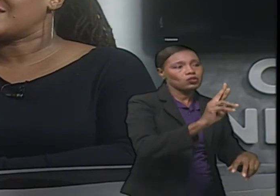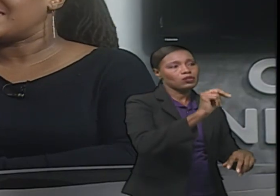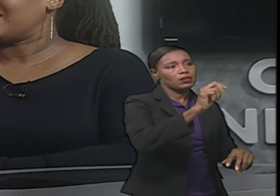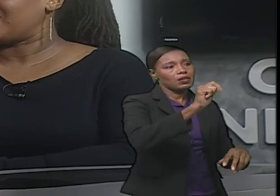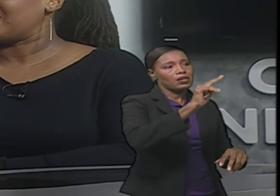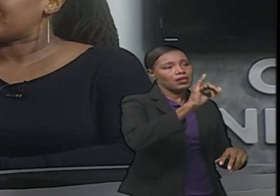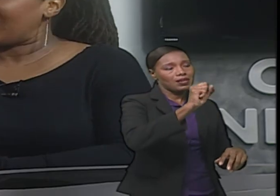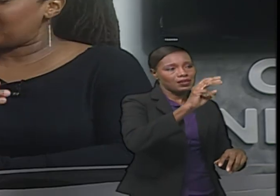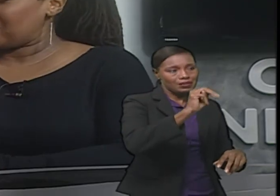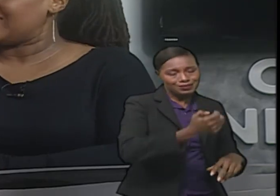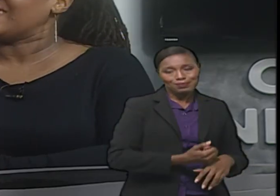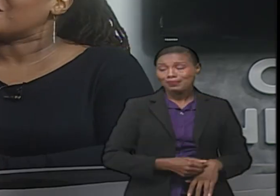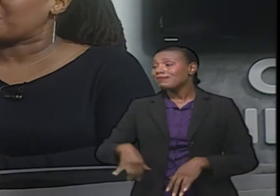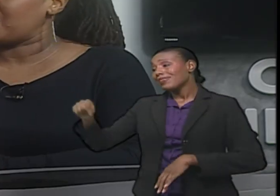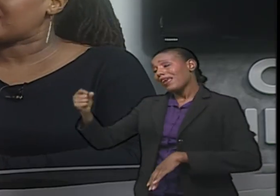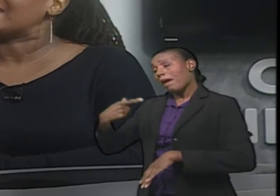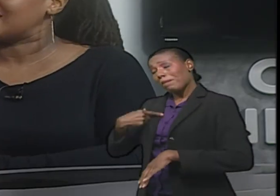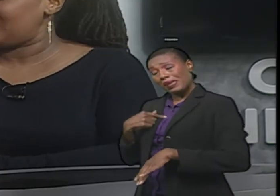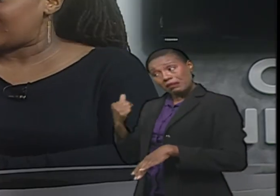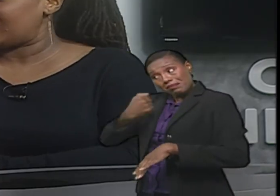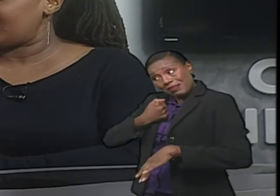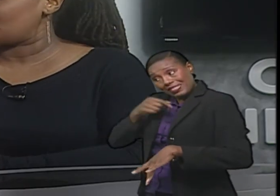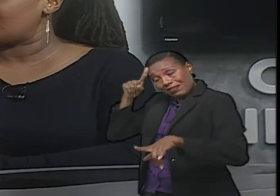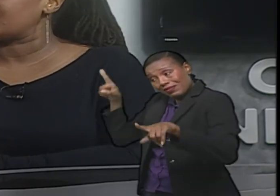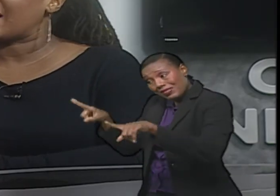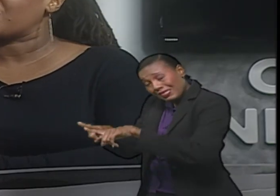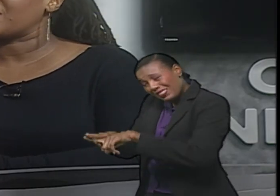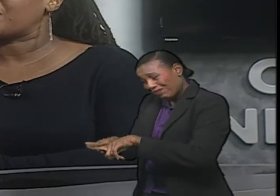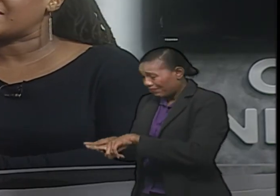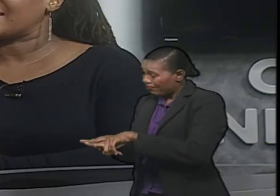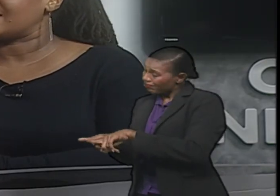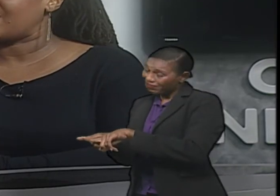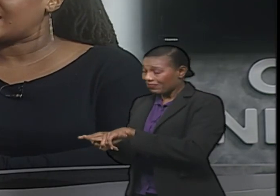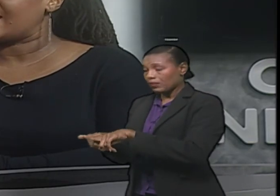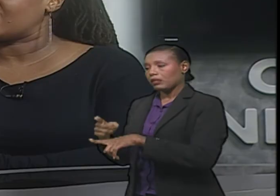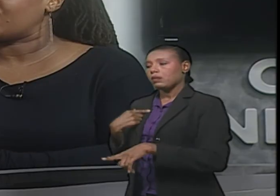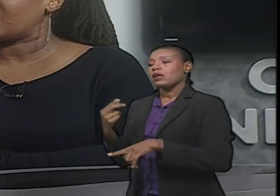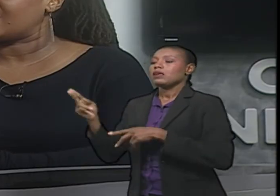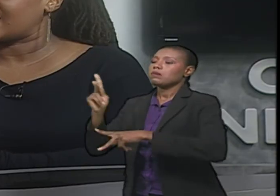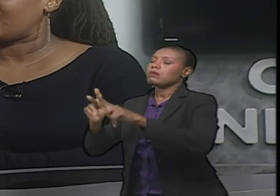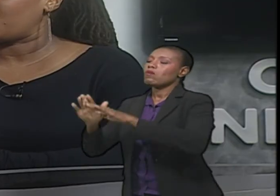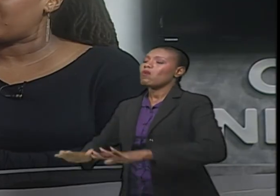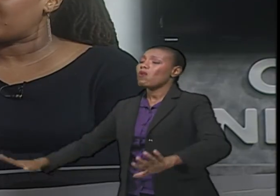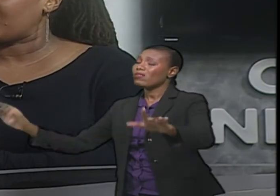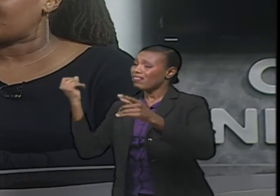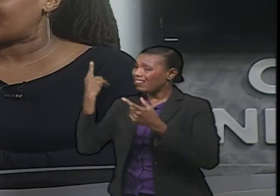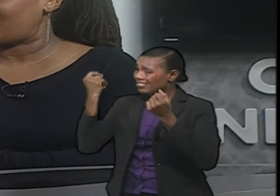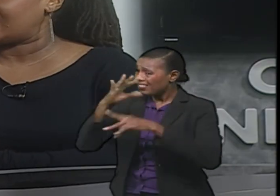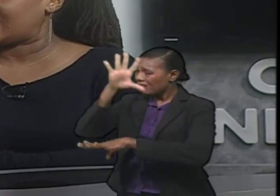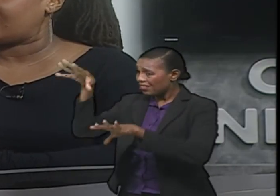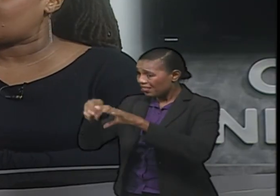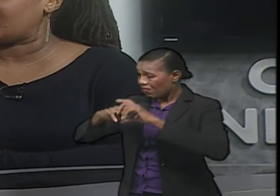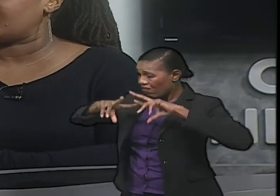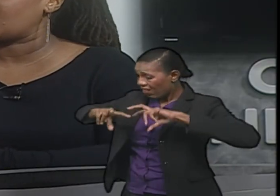It's not necessarily something that I personally agree with. I see investigative journalism but I don't think the public necessarily has a full understanding of what people think of as